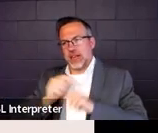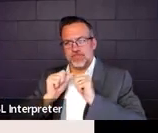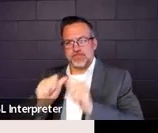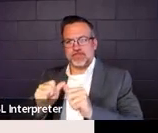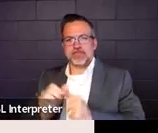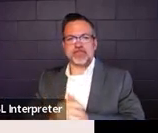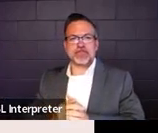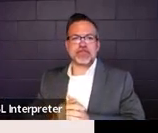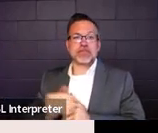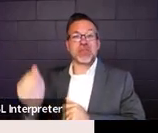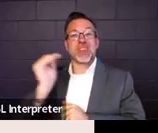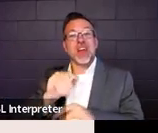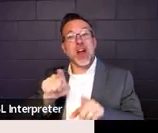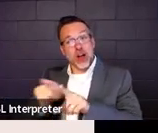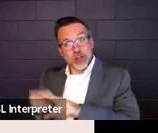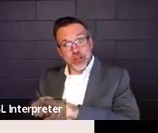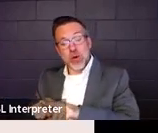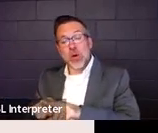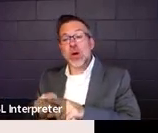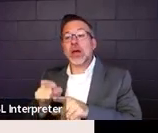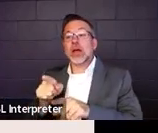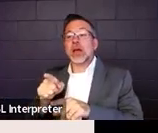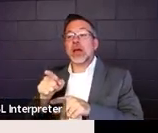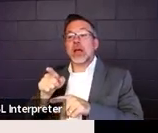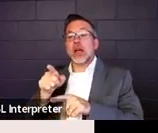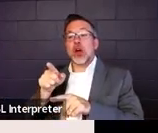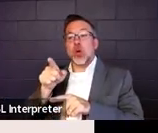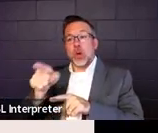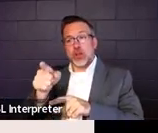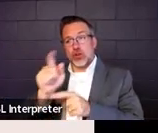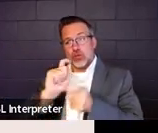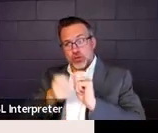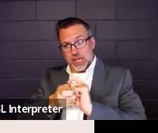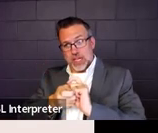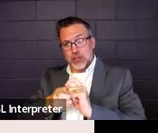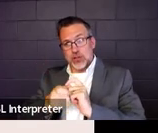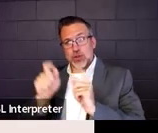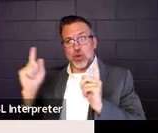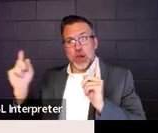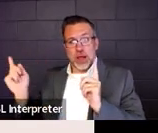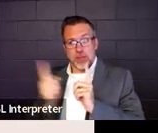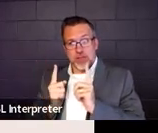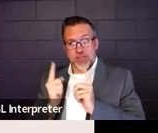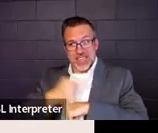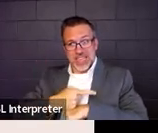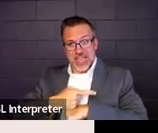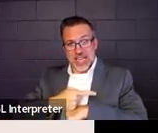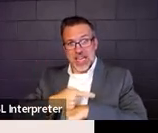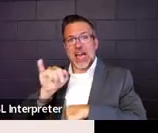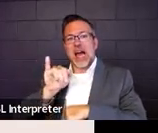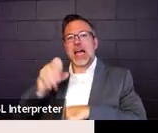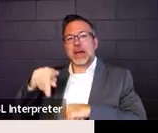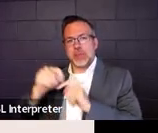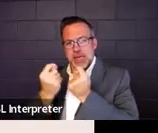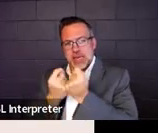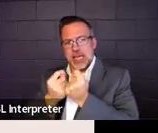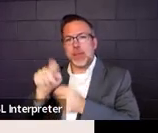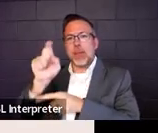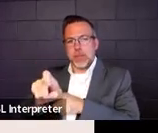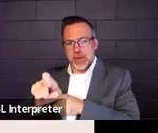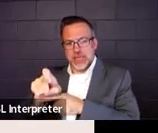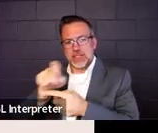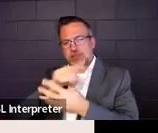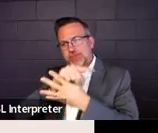Also, when placing a student on an abbreviated day, the IEP team must address how the student will